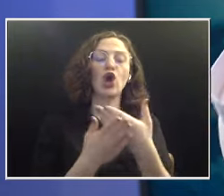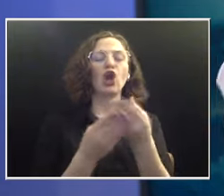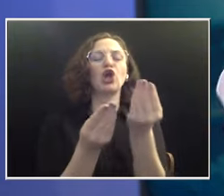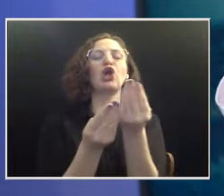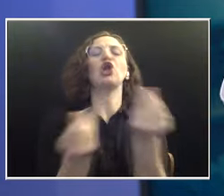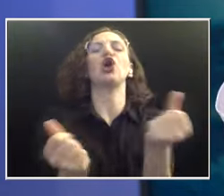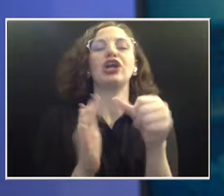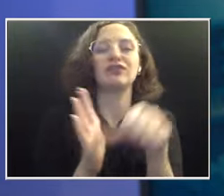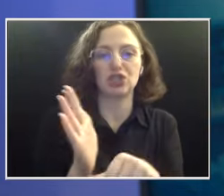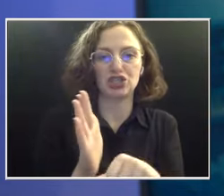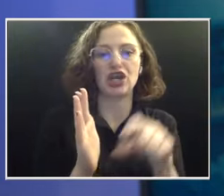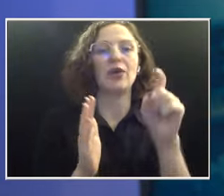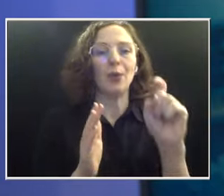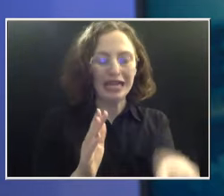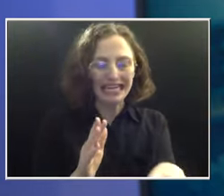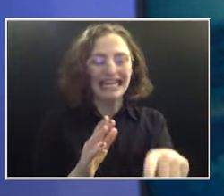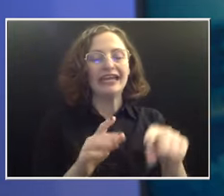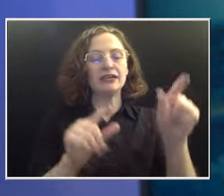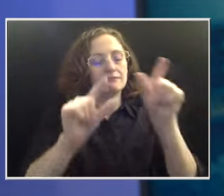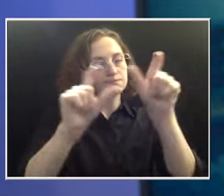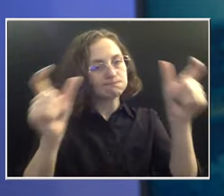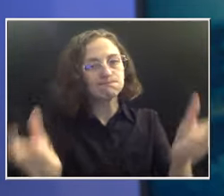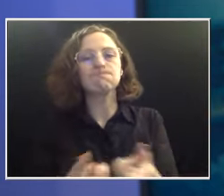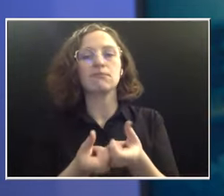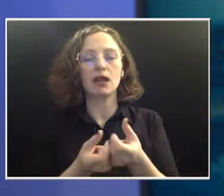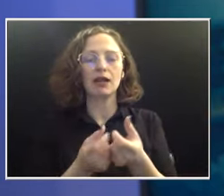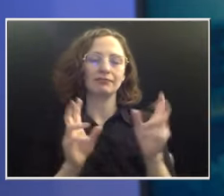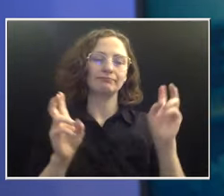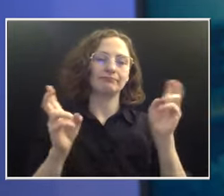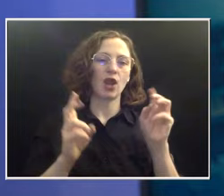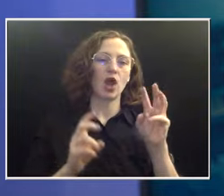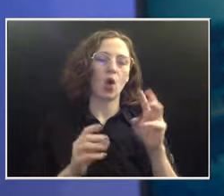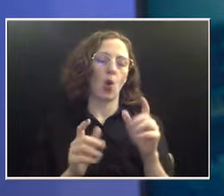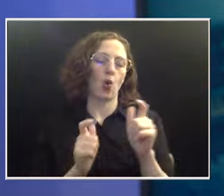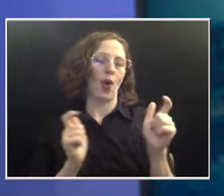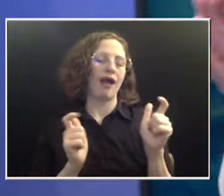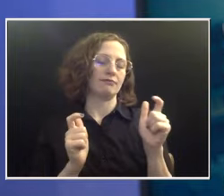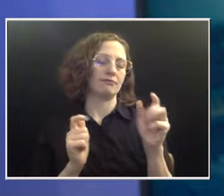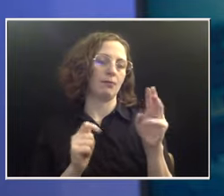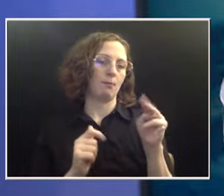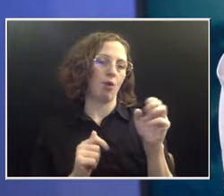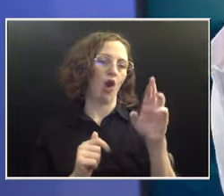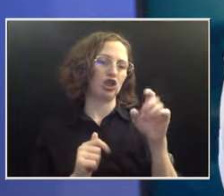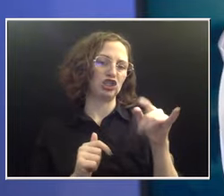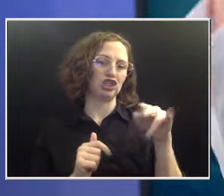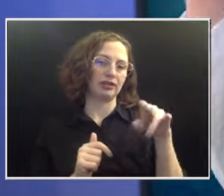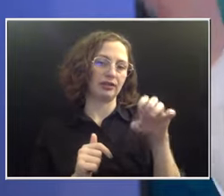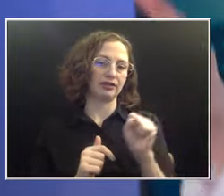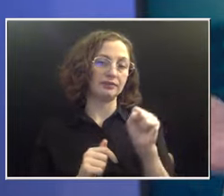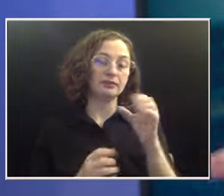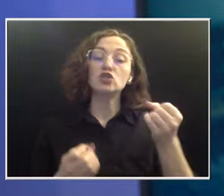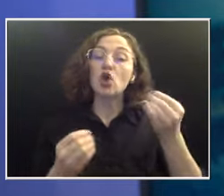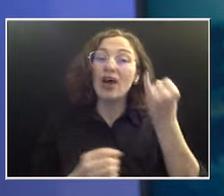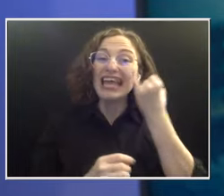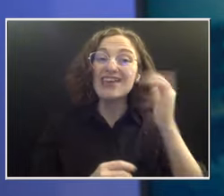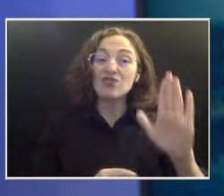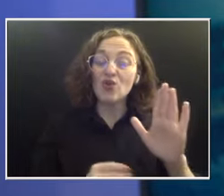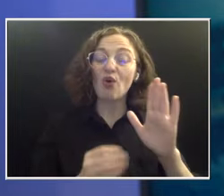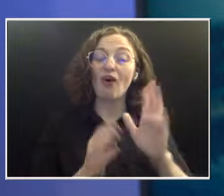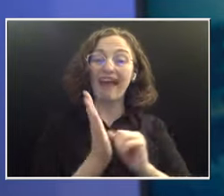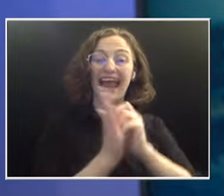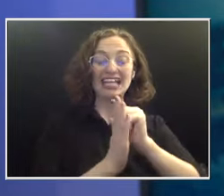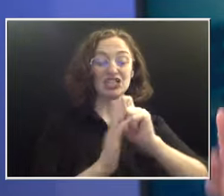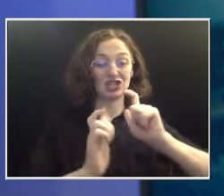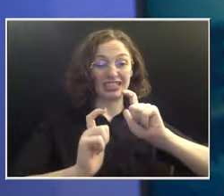have these really important structures that are so close, if you have a certain size of cancer, I'm not going to be able to dissect out wide enough.